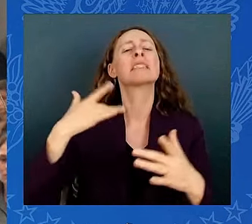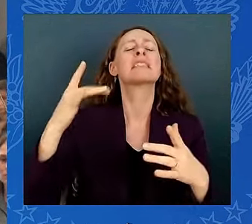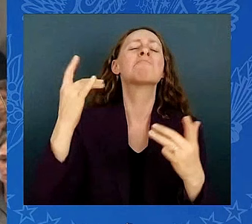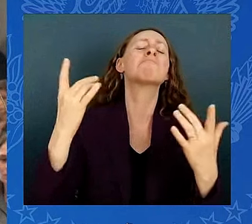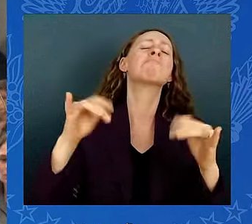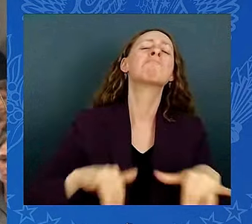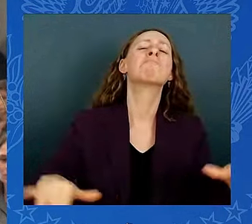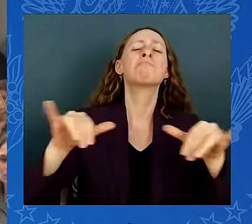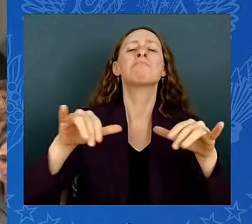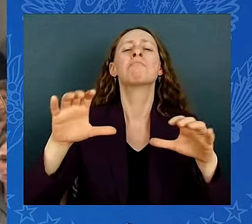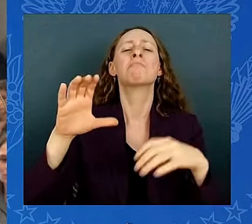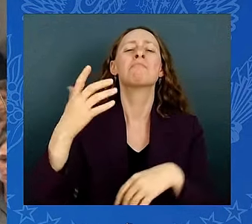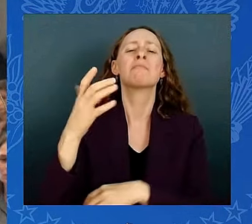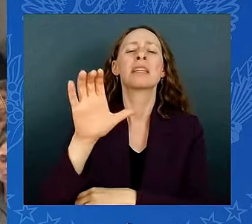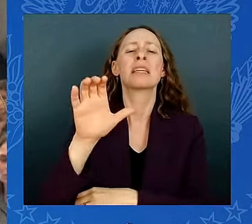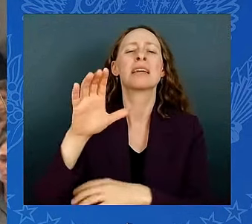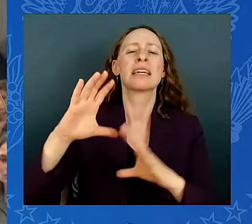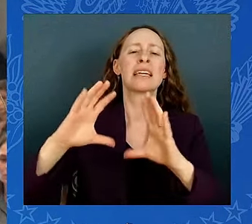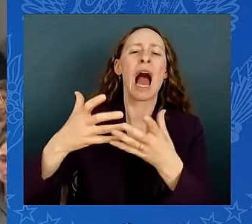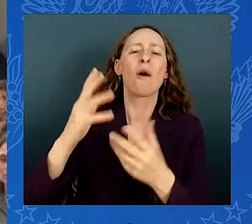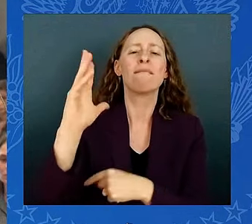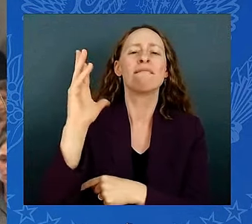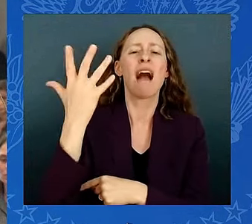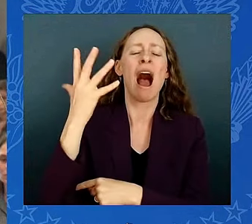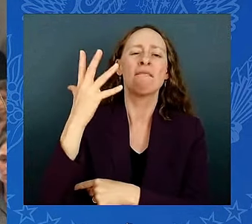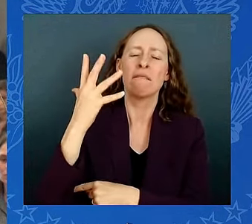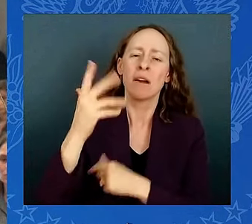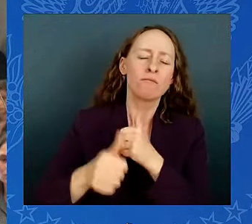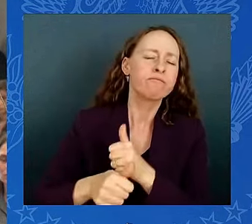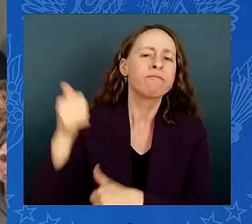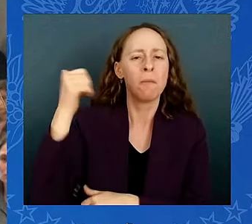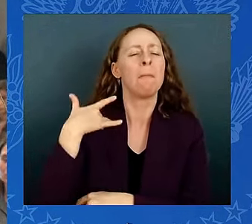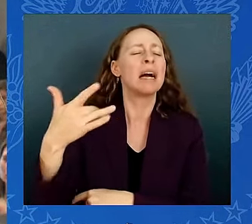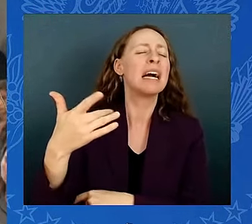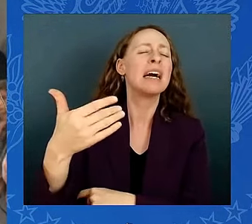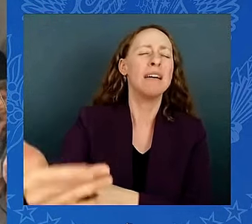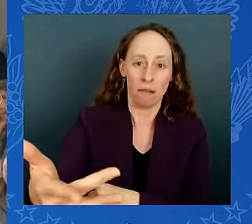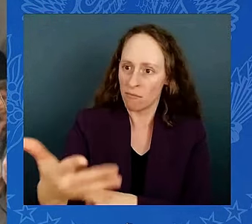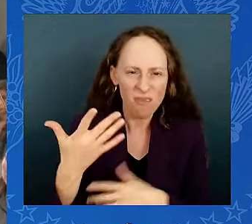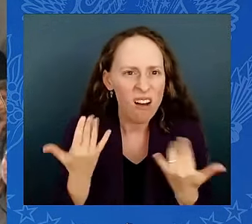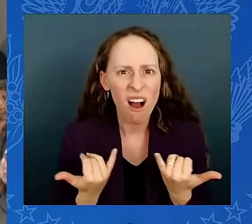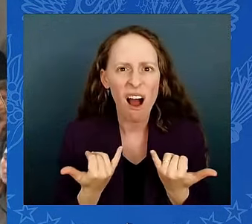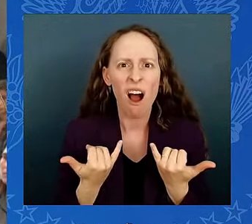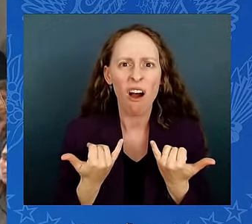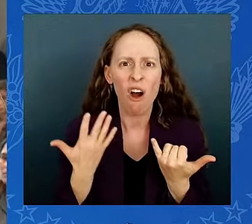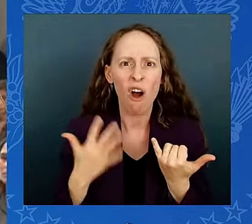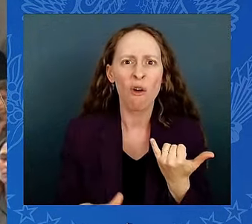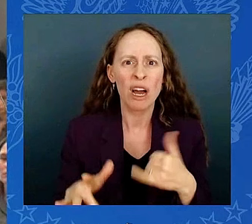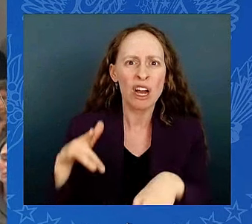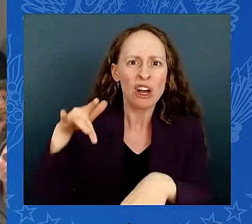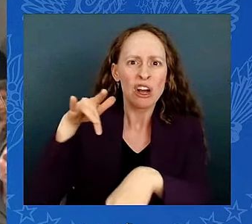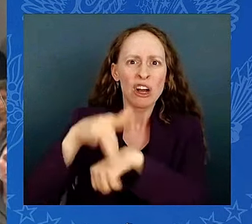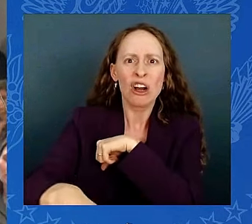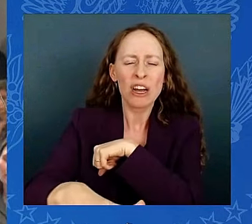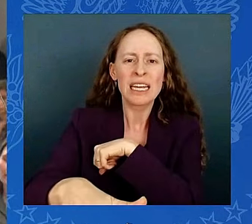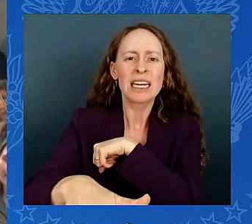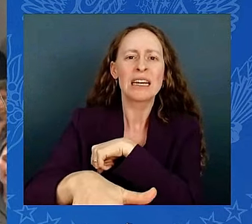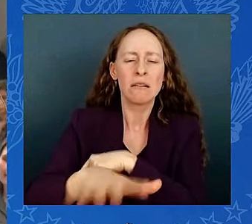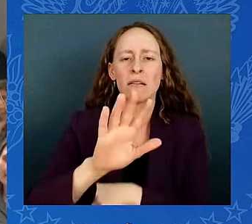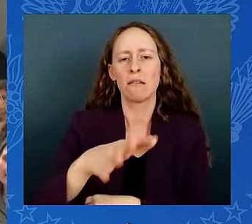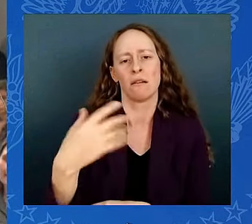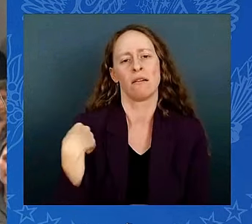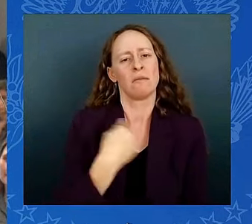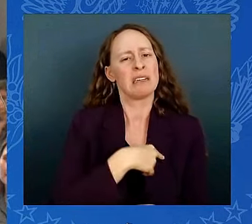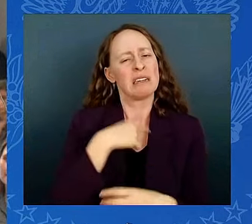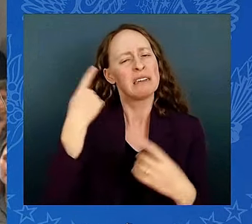impacted islands and communities are in our prayers, and we stand by to provide assistance to them. Look, extreme weather events